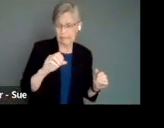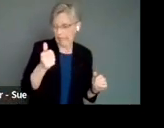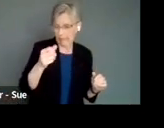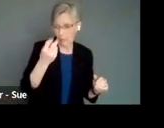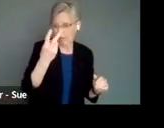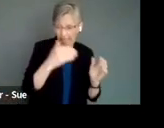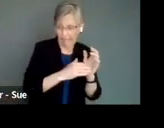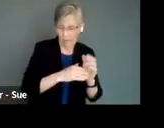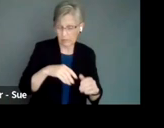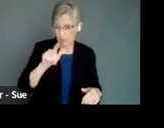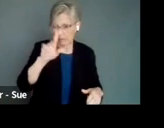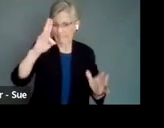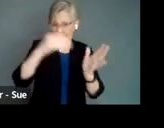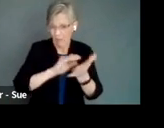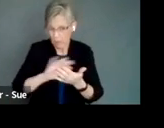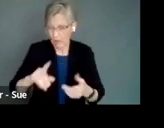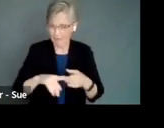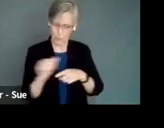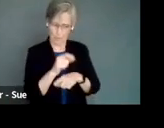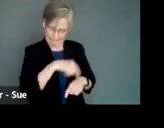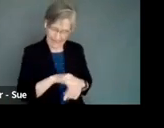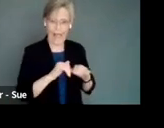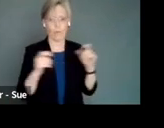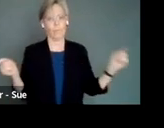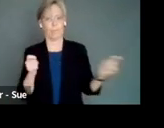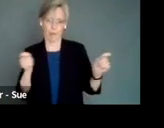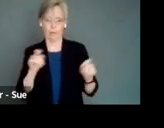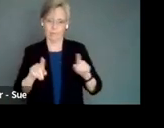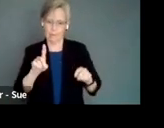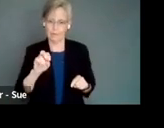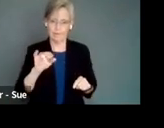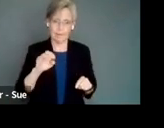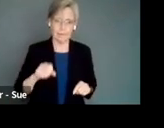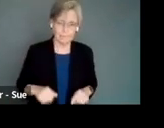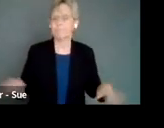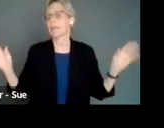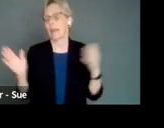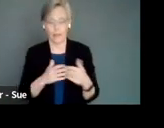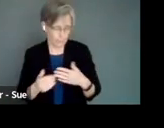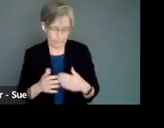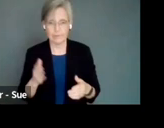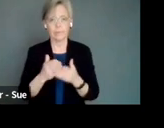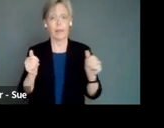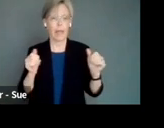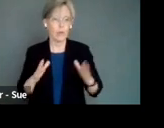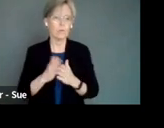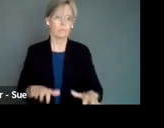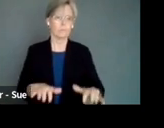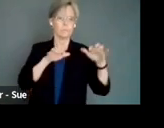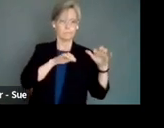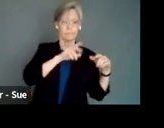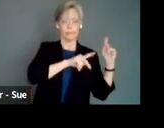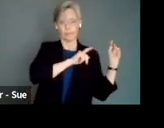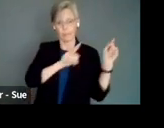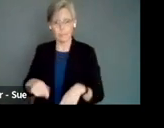So you might want to train your front of house team and how to manage these devices. Anyway, then some actors and some patrons with disabilities will come with